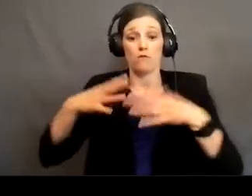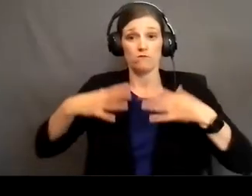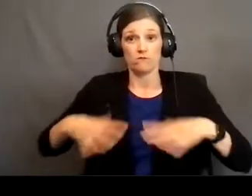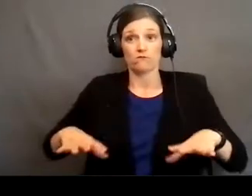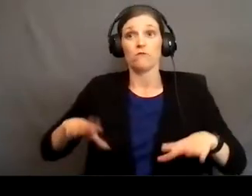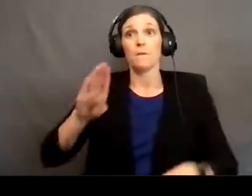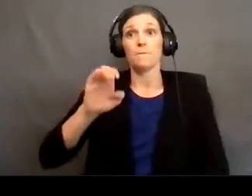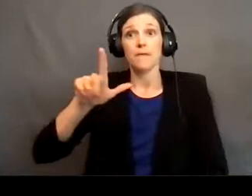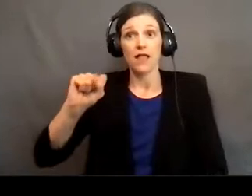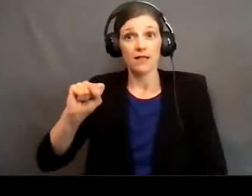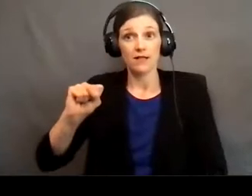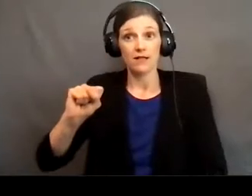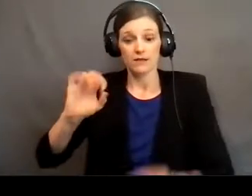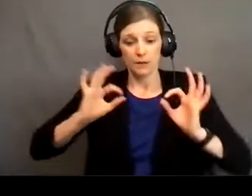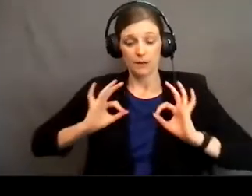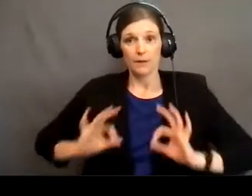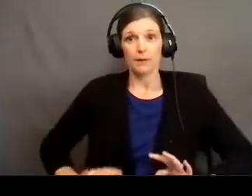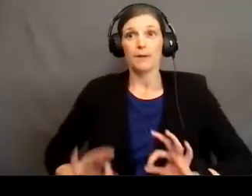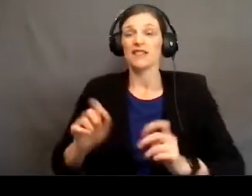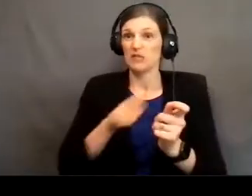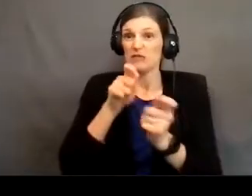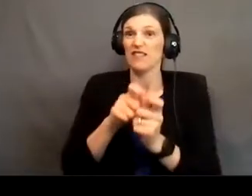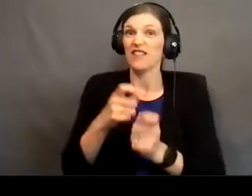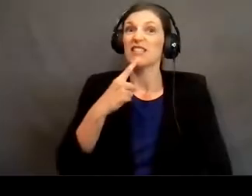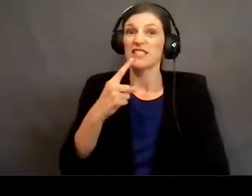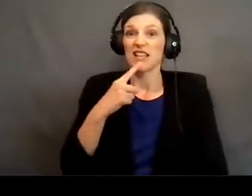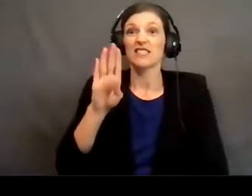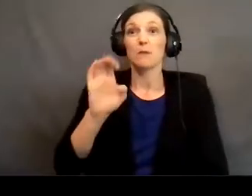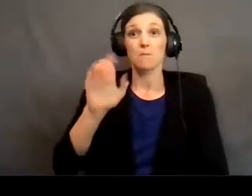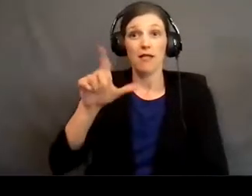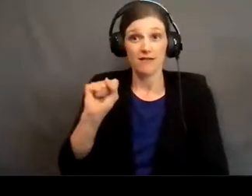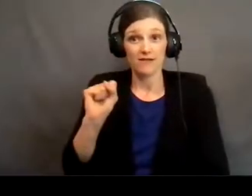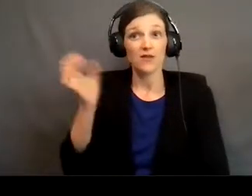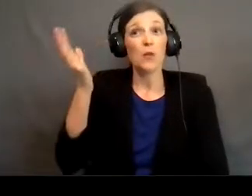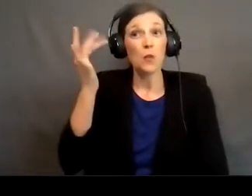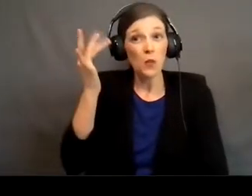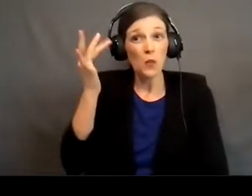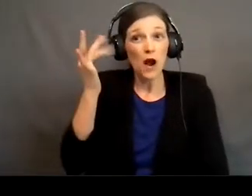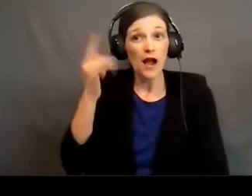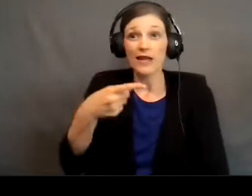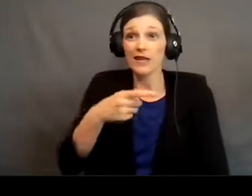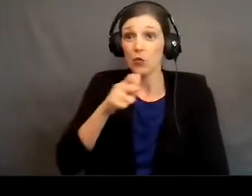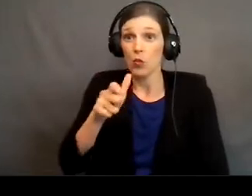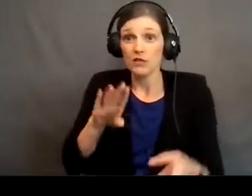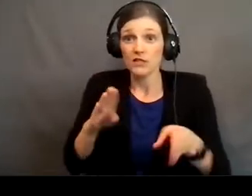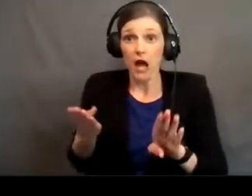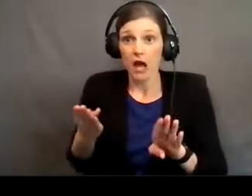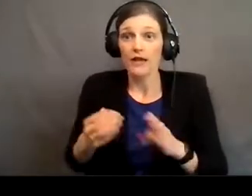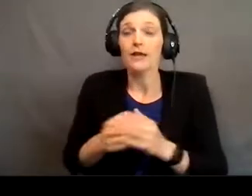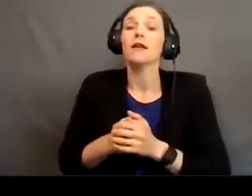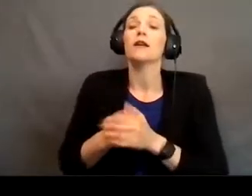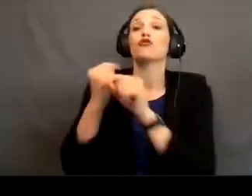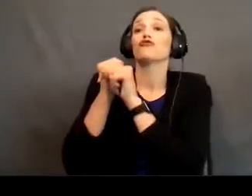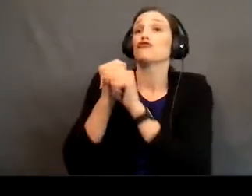wear bells. And the Bible actually specifically says to wear these bells so that he would not die. Now tradition